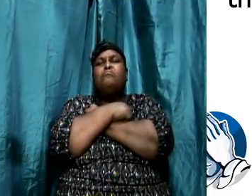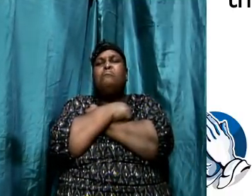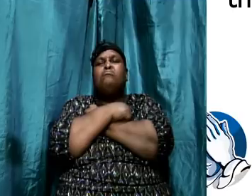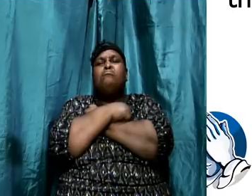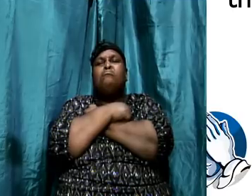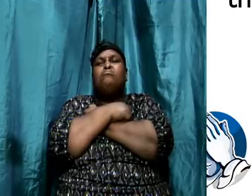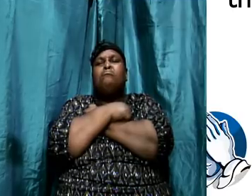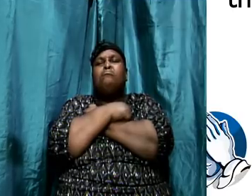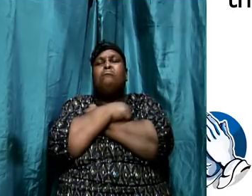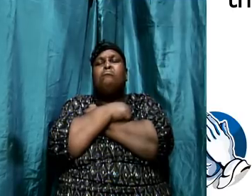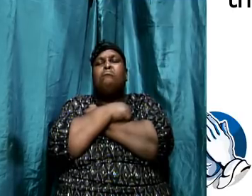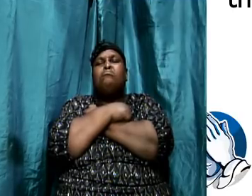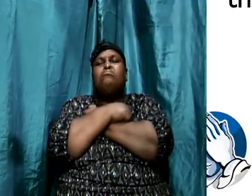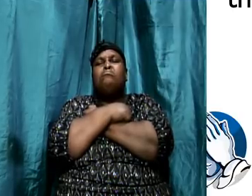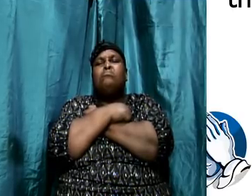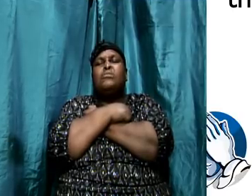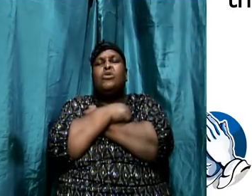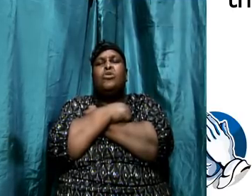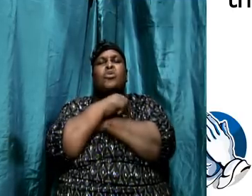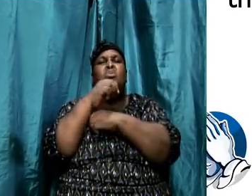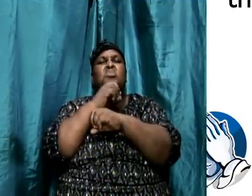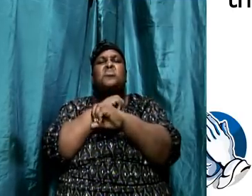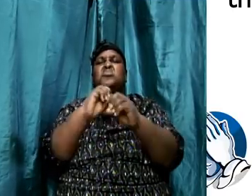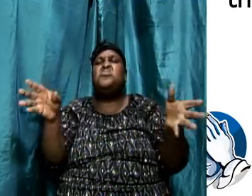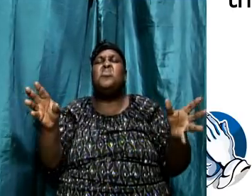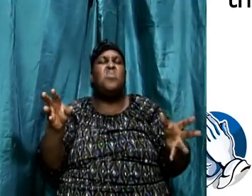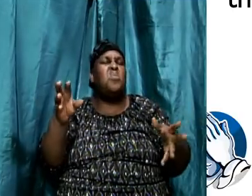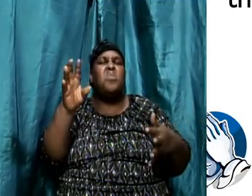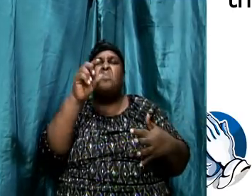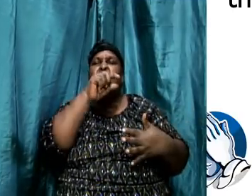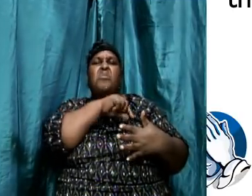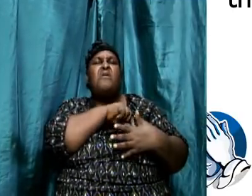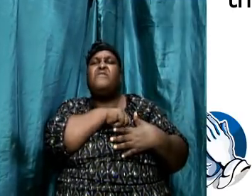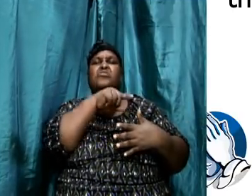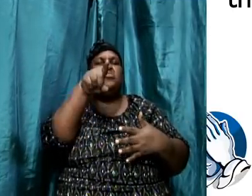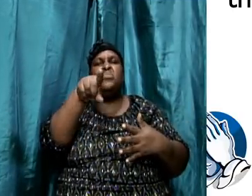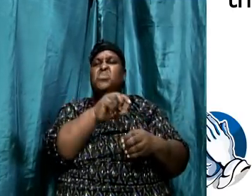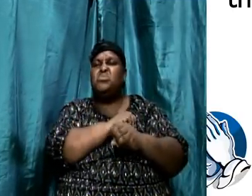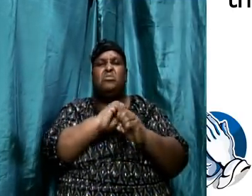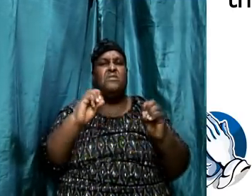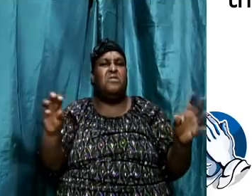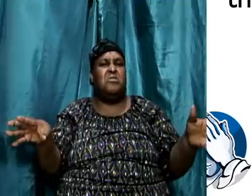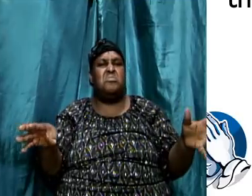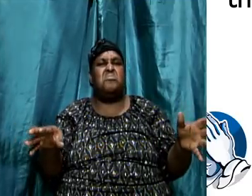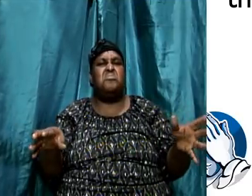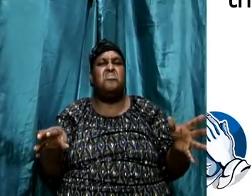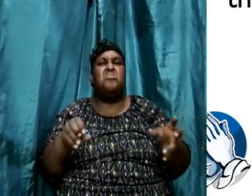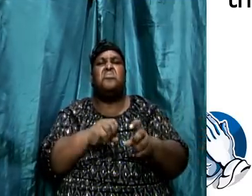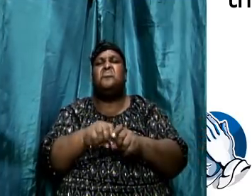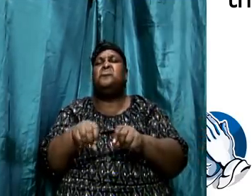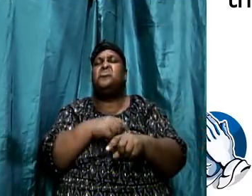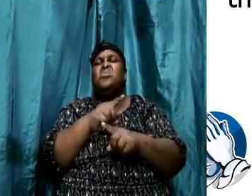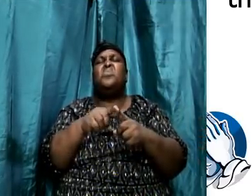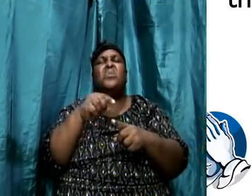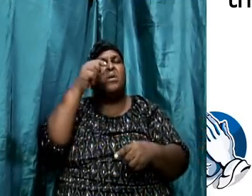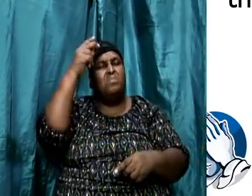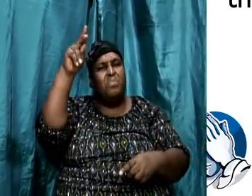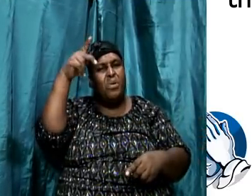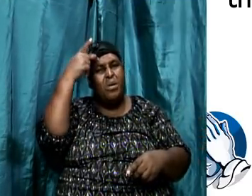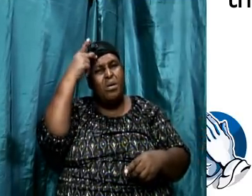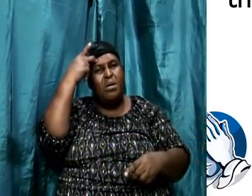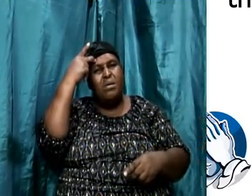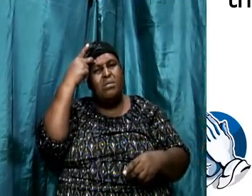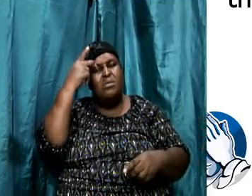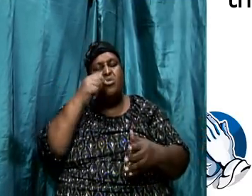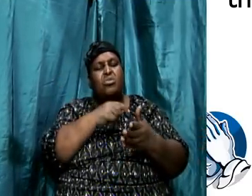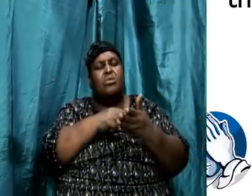brass or a thing. So he put the thing in prideful context. So when he wrote 1 Corinthians 13, he was taking that scripture in the context